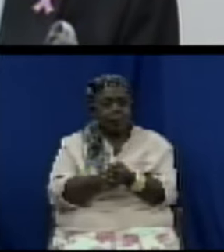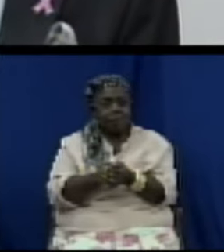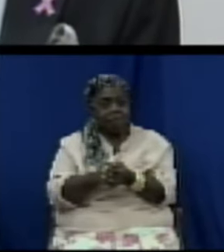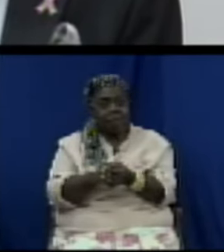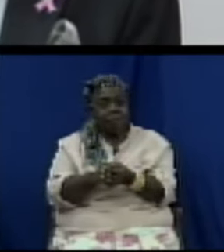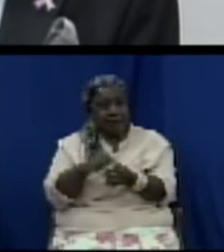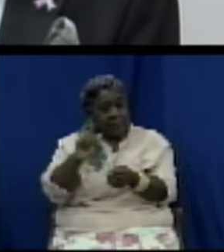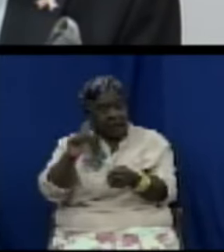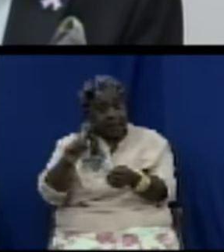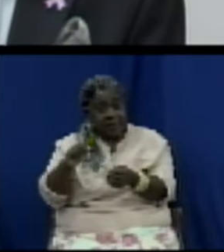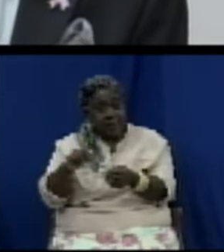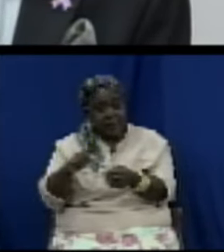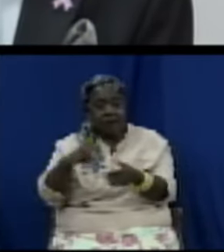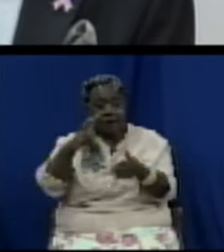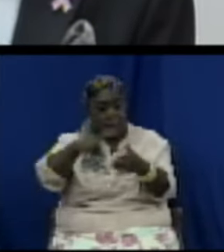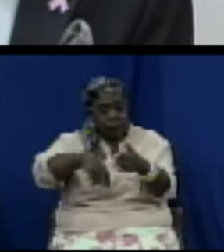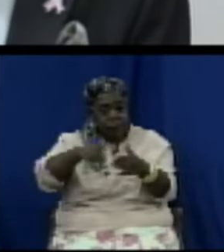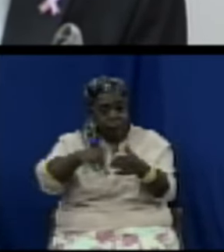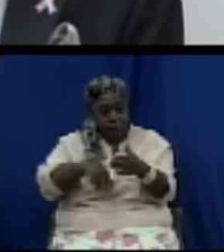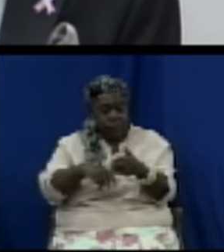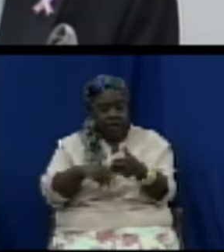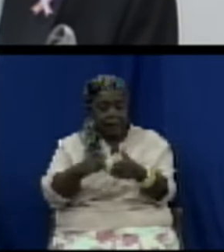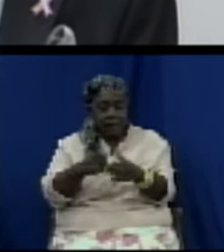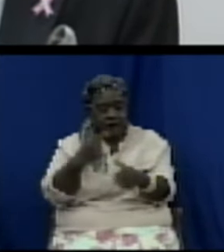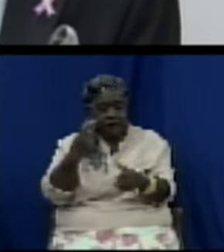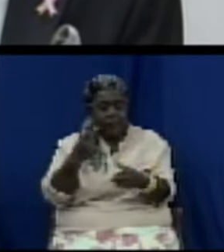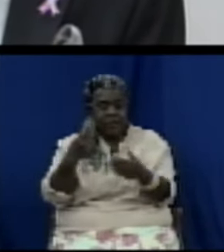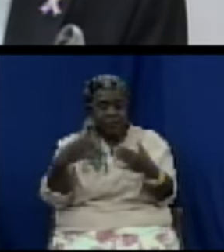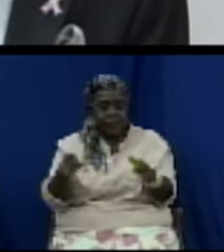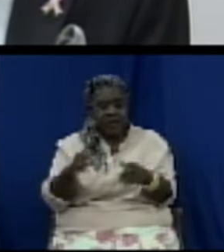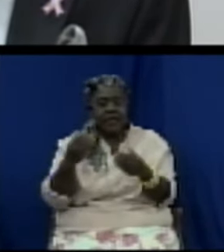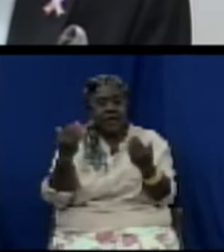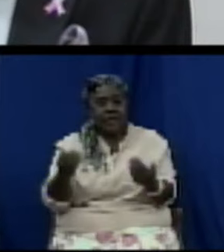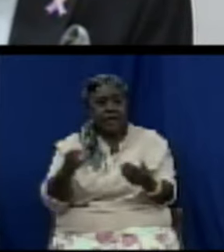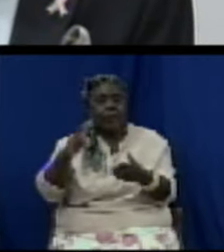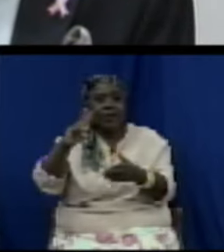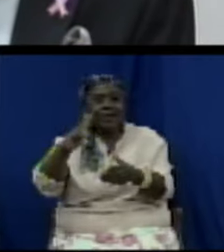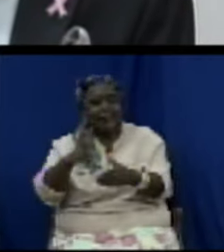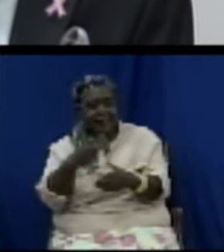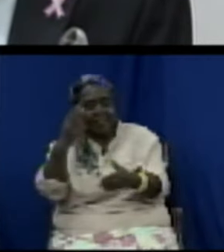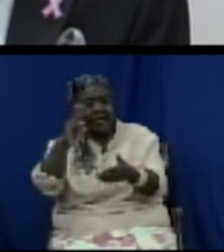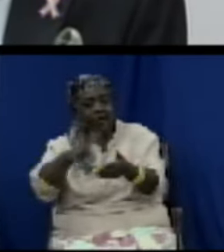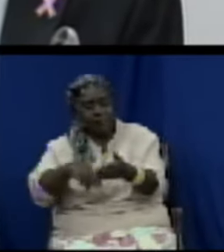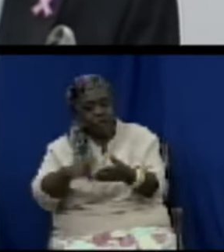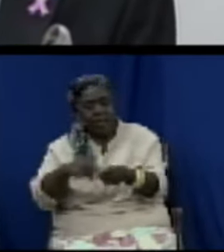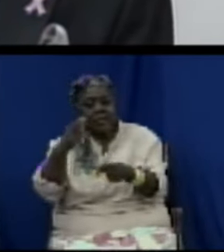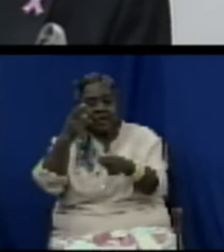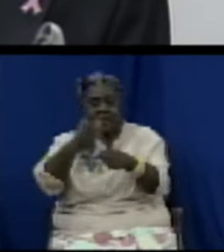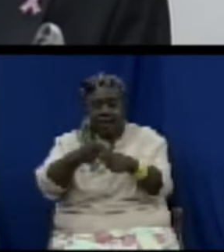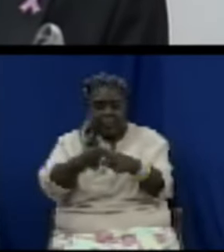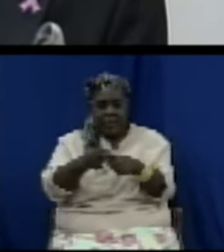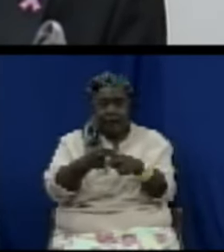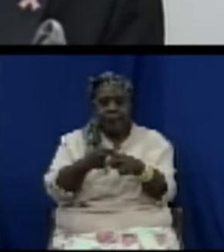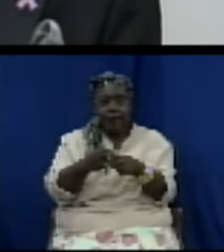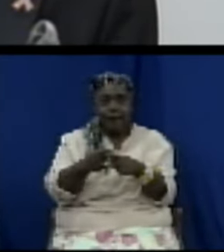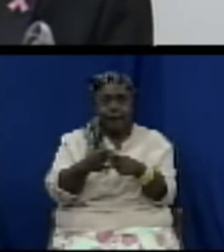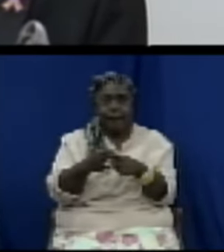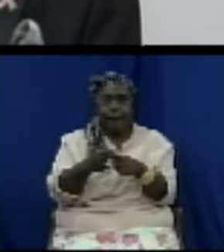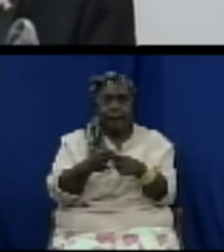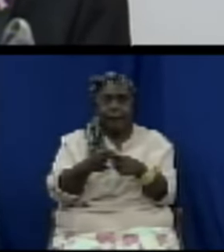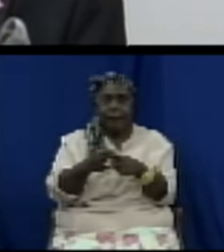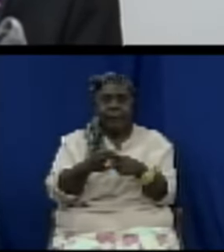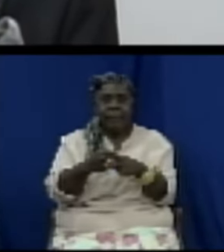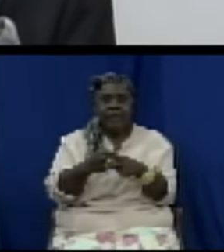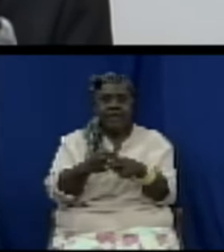in this house for the second time the bill shortly entitled the